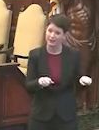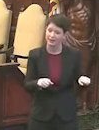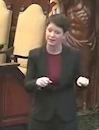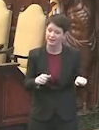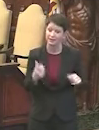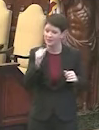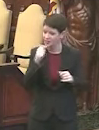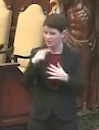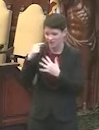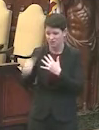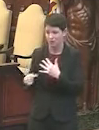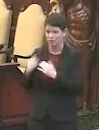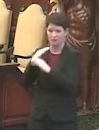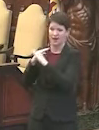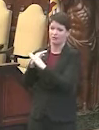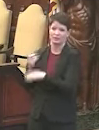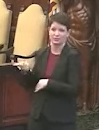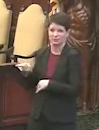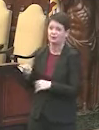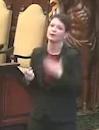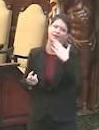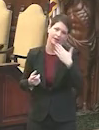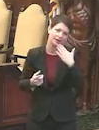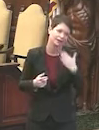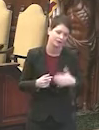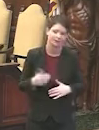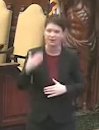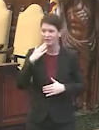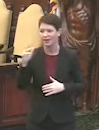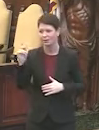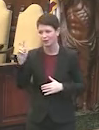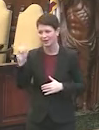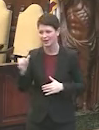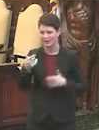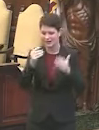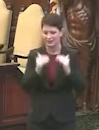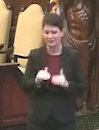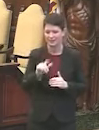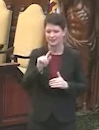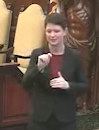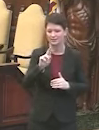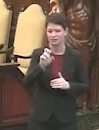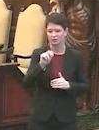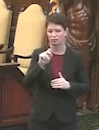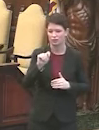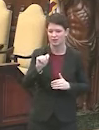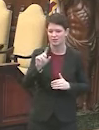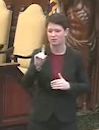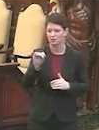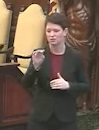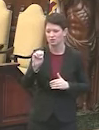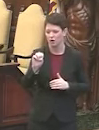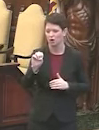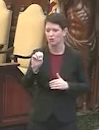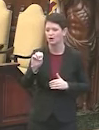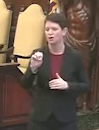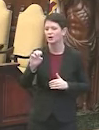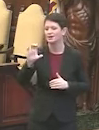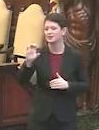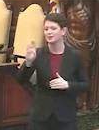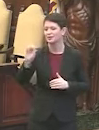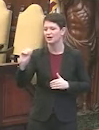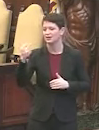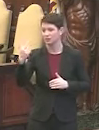those problems. Okay. Thanks so much. Have a one. Thank you, Kennedy. Next up, we have Trang Doe from CBS3. Trang, you can